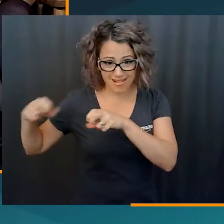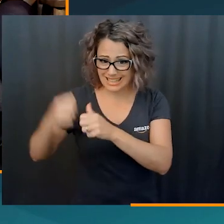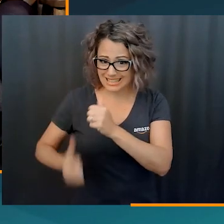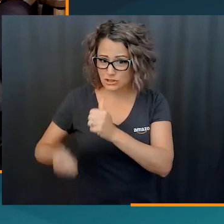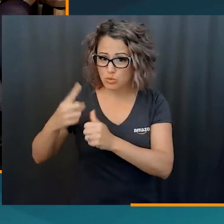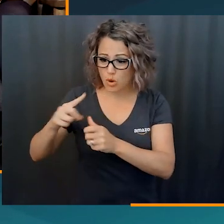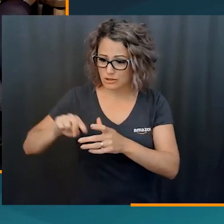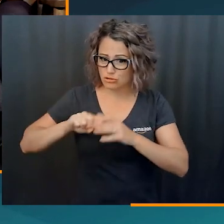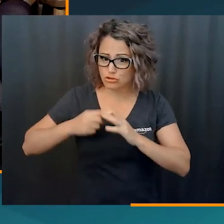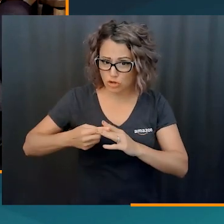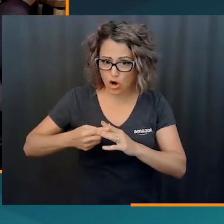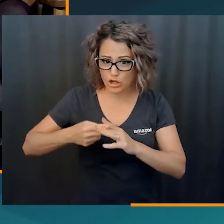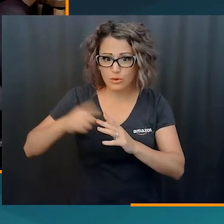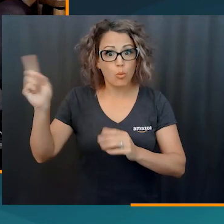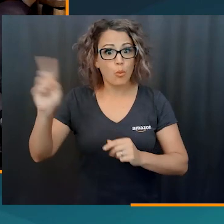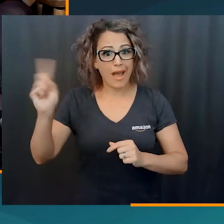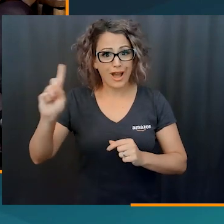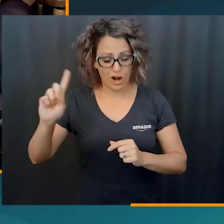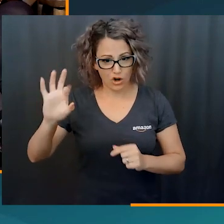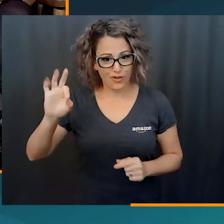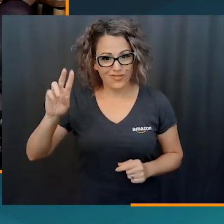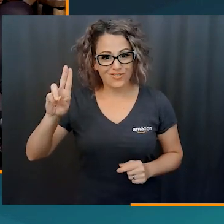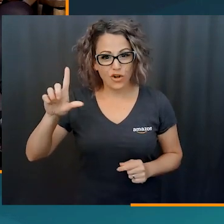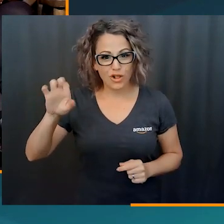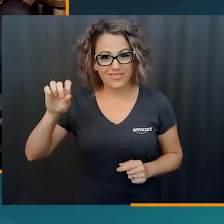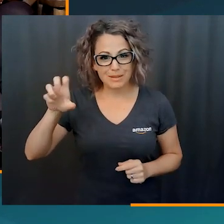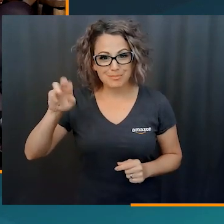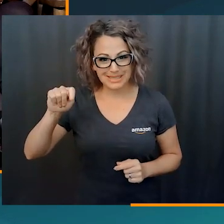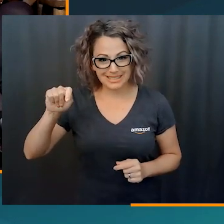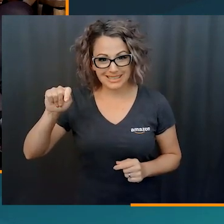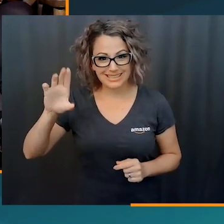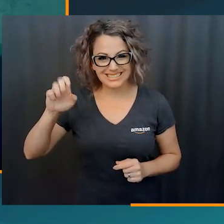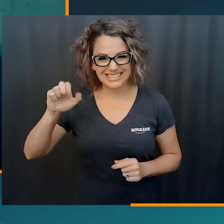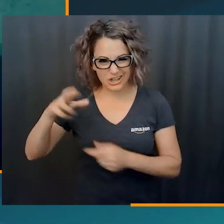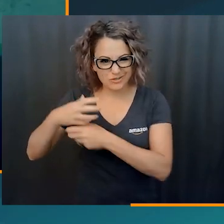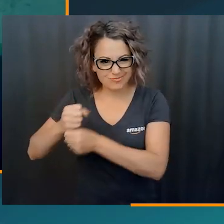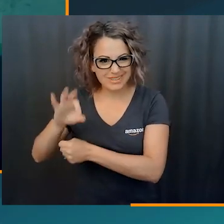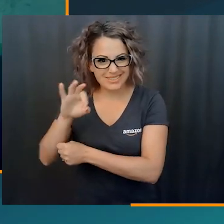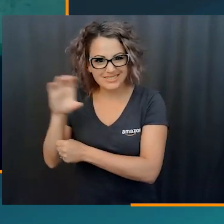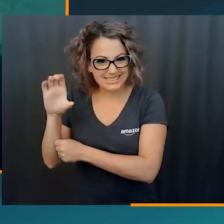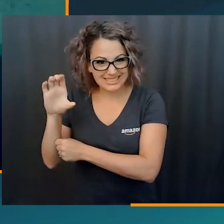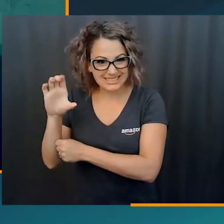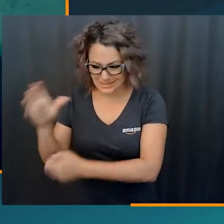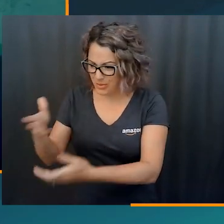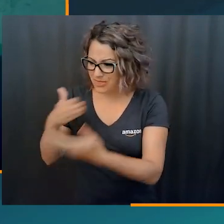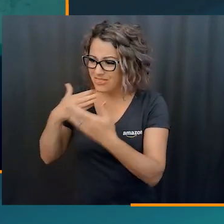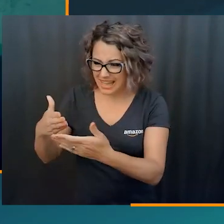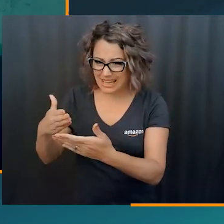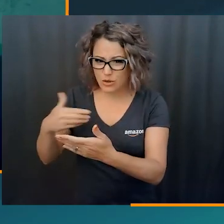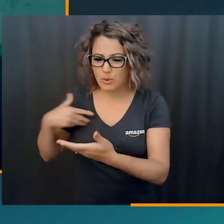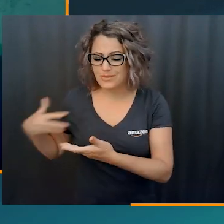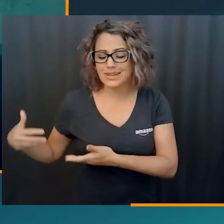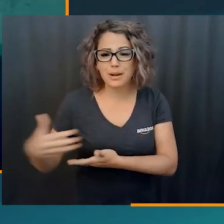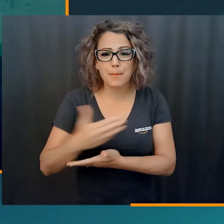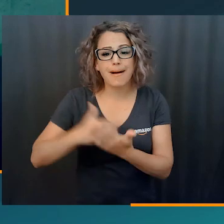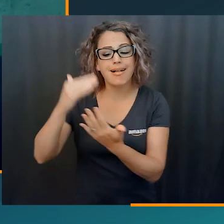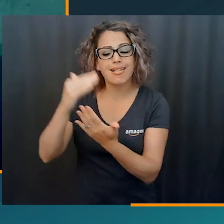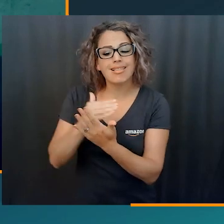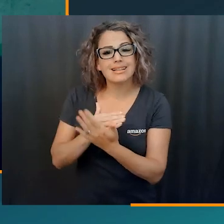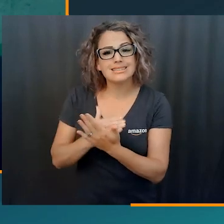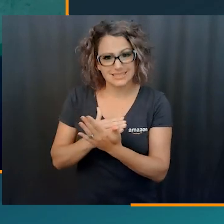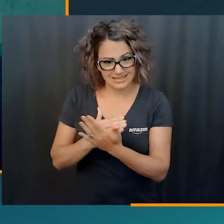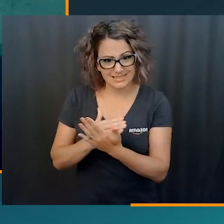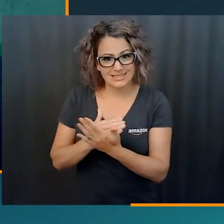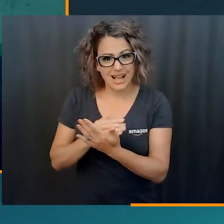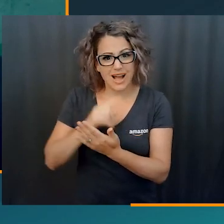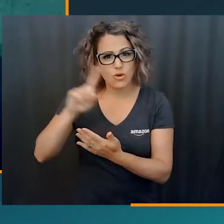to our panel, each of which who started their Amazon careers in one of our fulfillment centers. Welcome all of you, and thanks for being with us today. We've